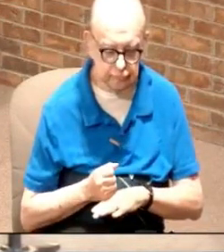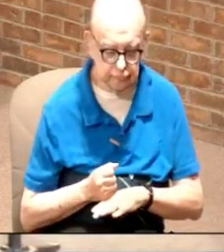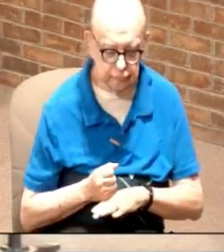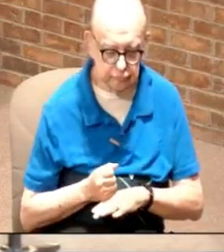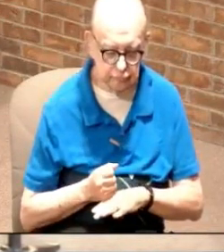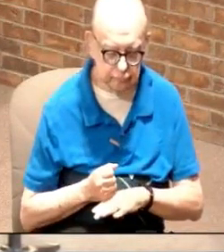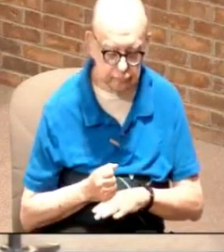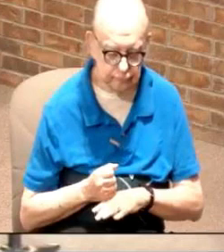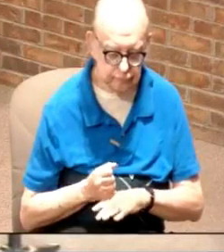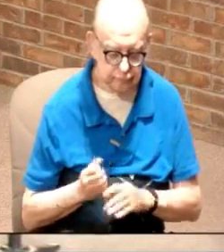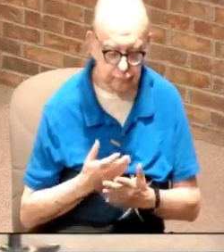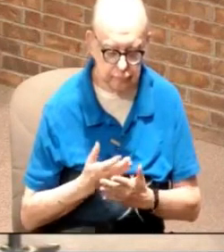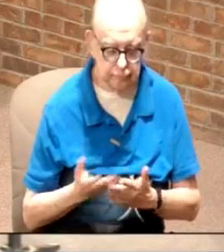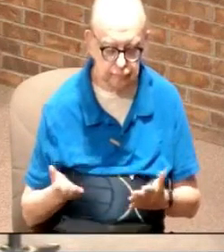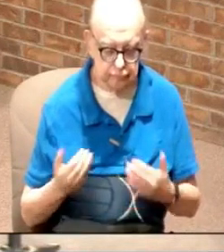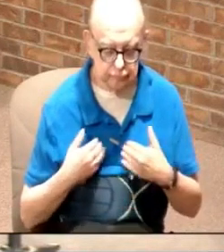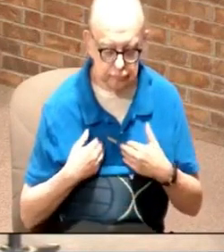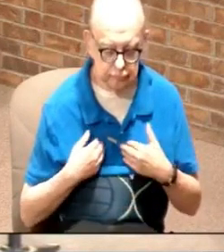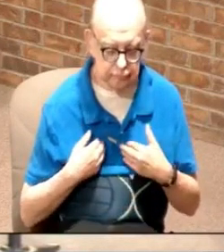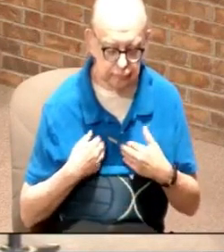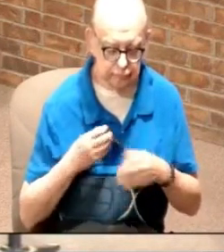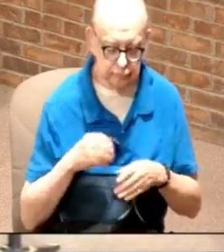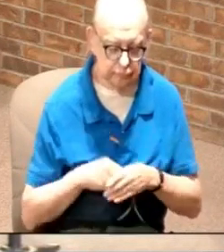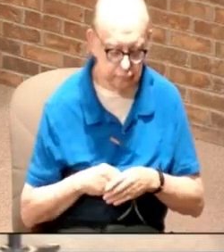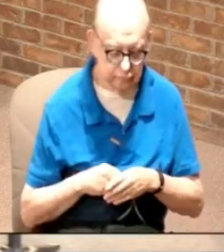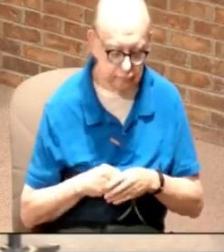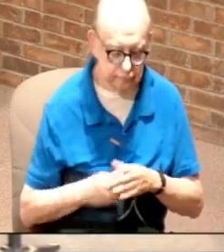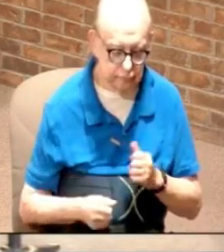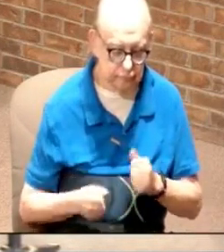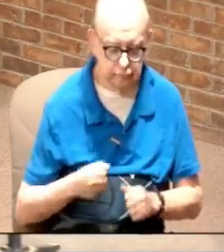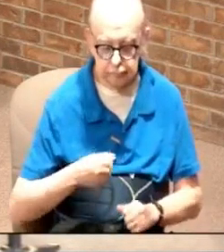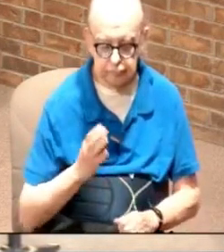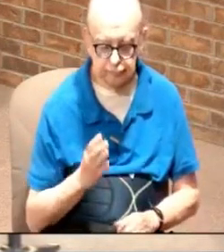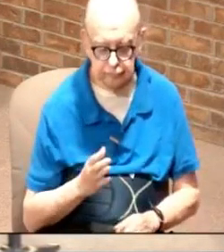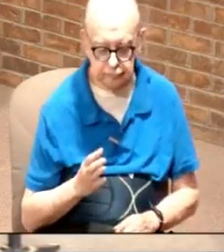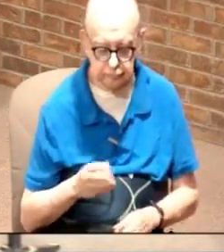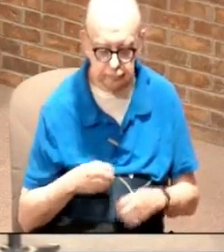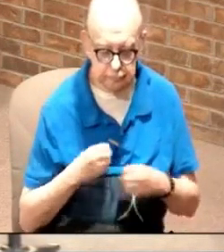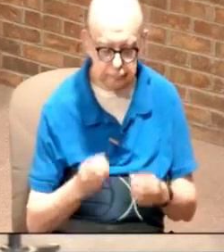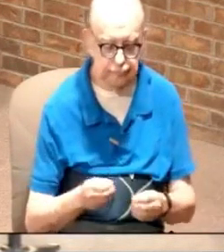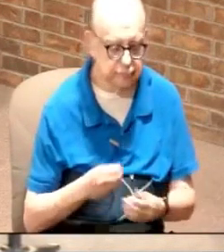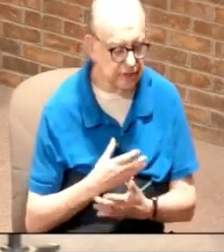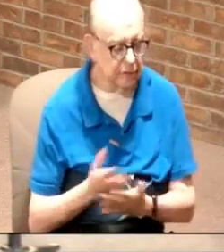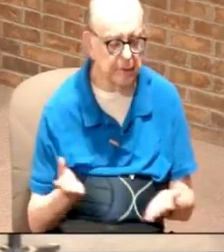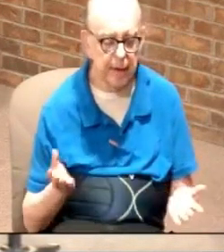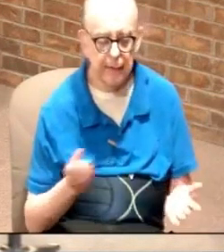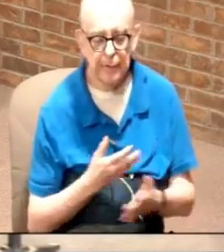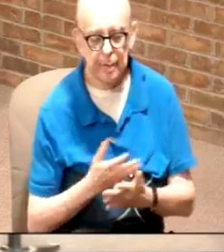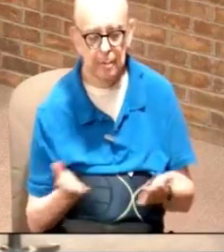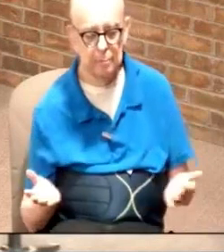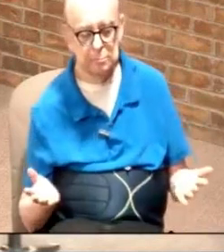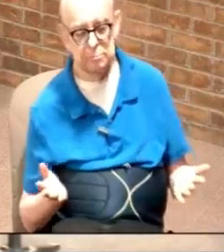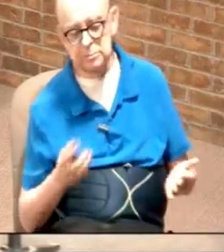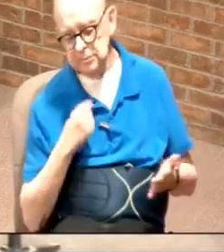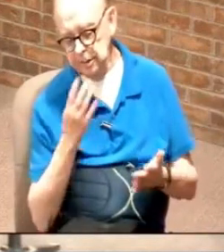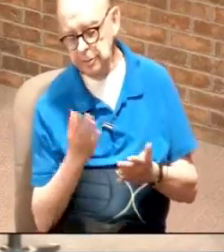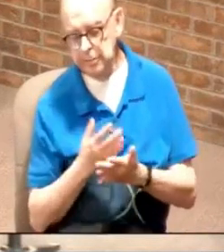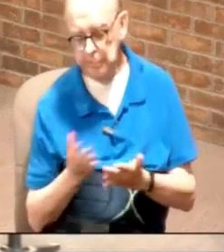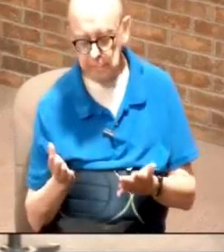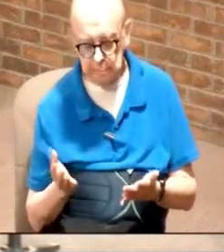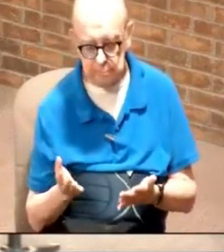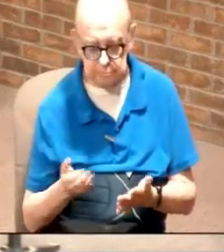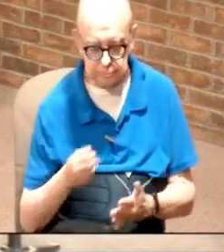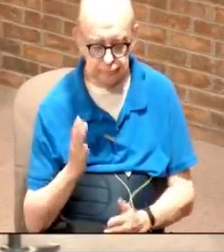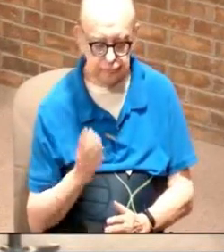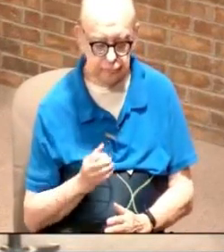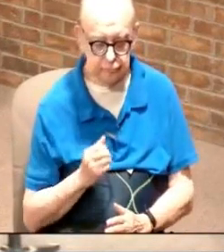resources that I have internally which is God which gives me everything and may I say this to y